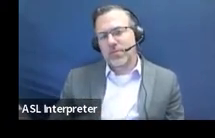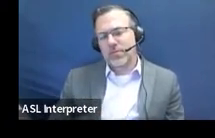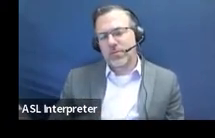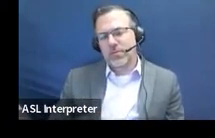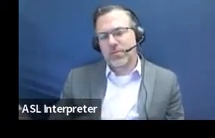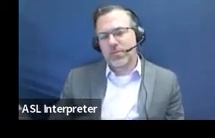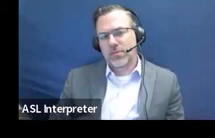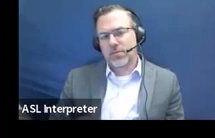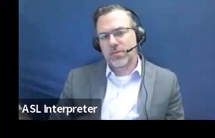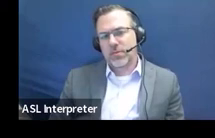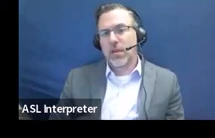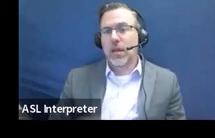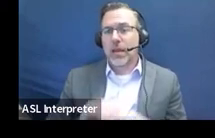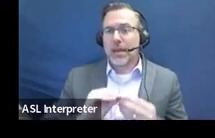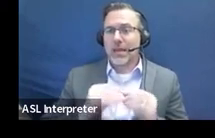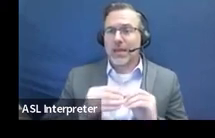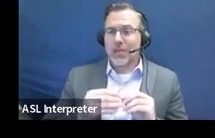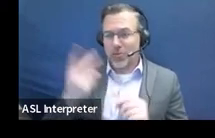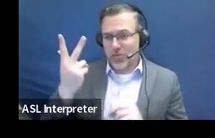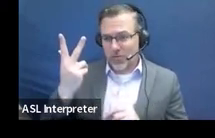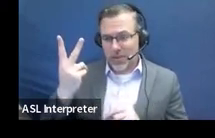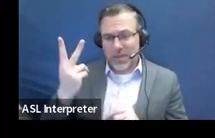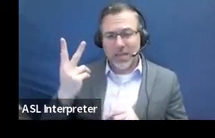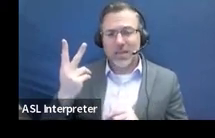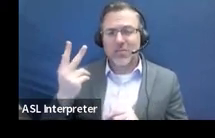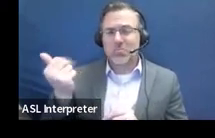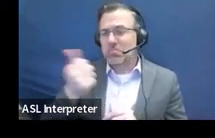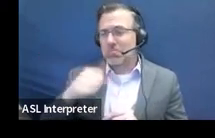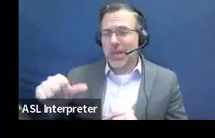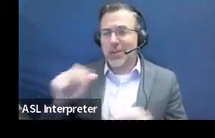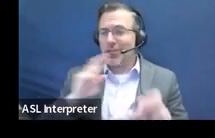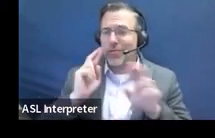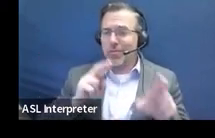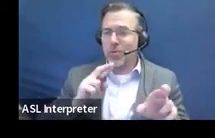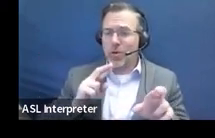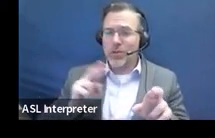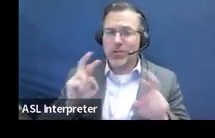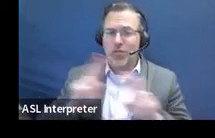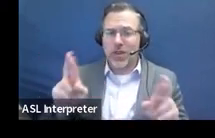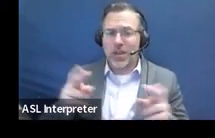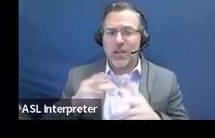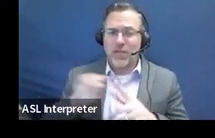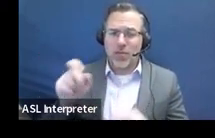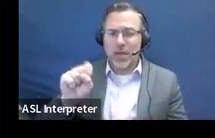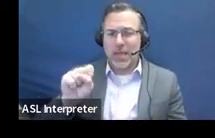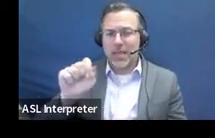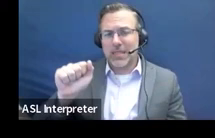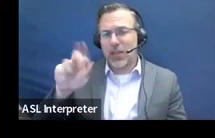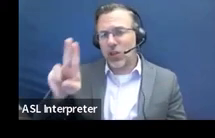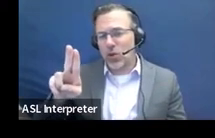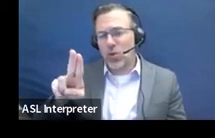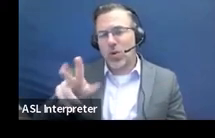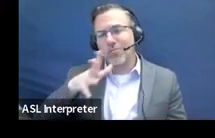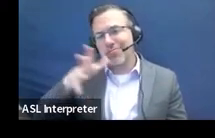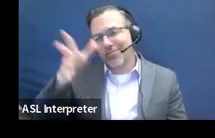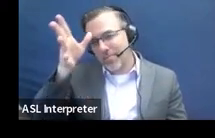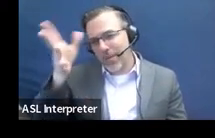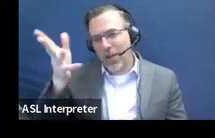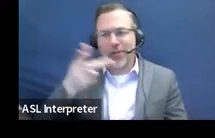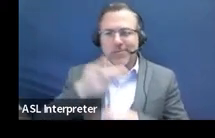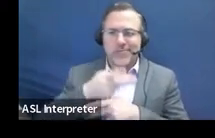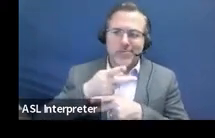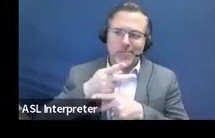Question three is around any reports prepared by the SAU or presented by the parent guardian that reflect academic or functional